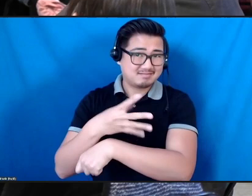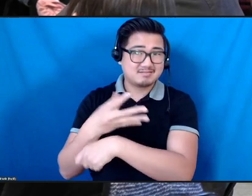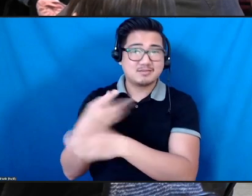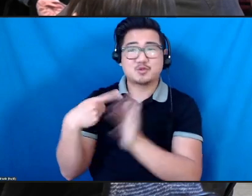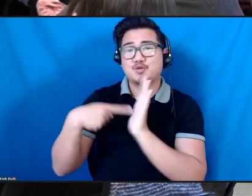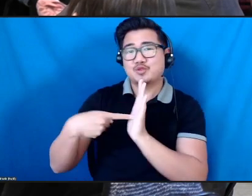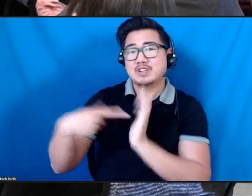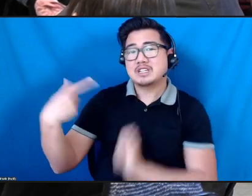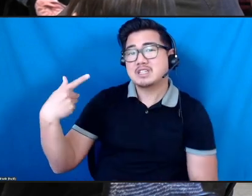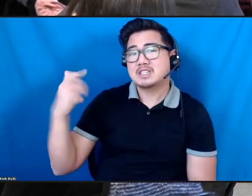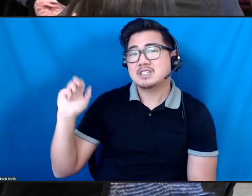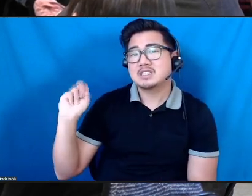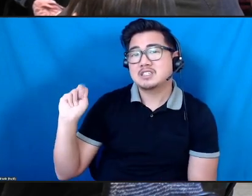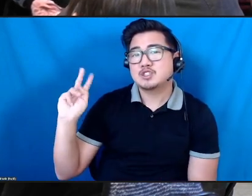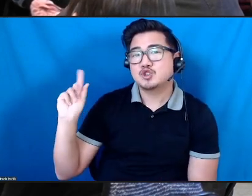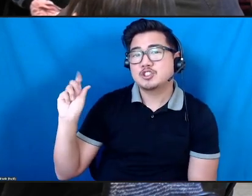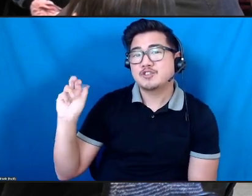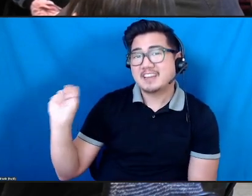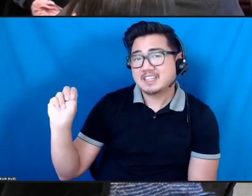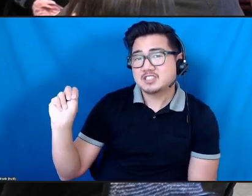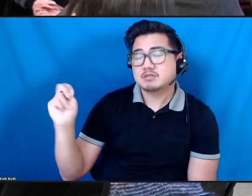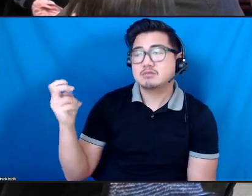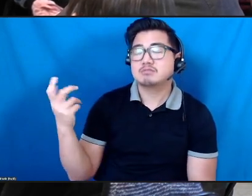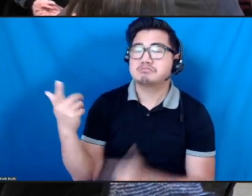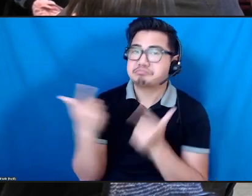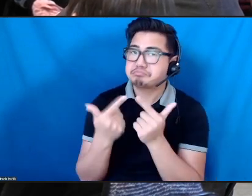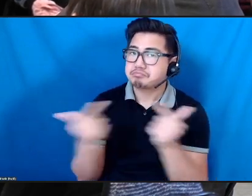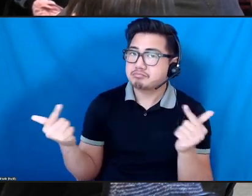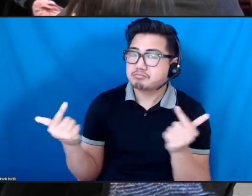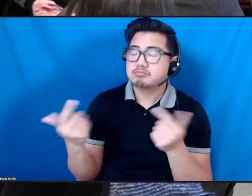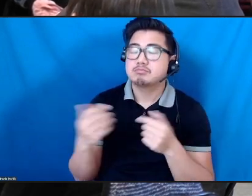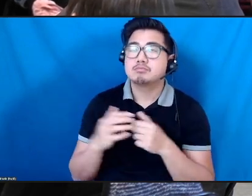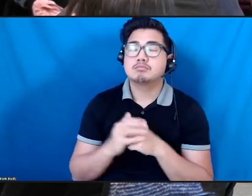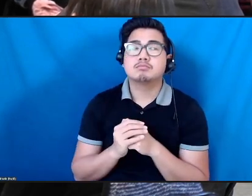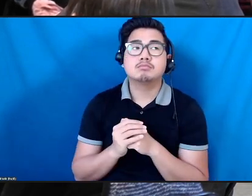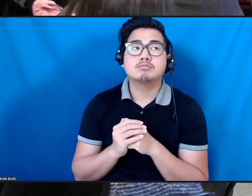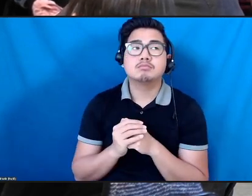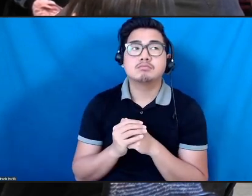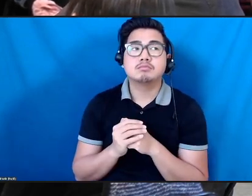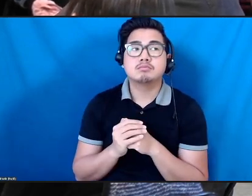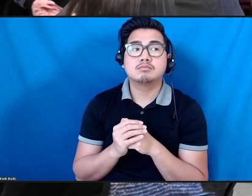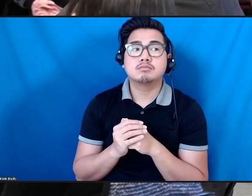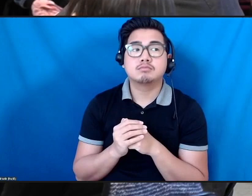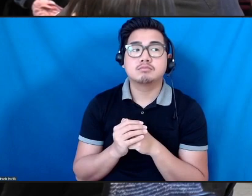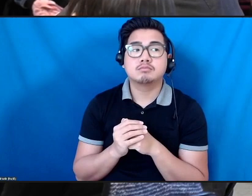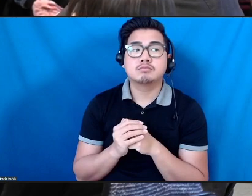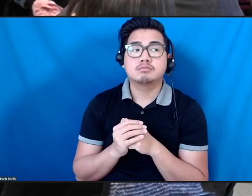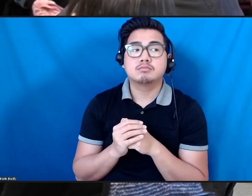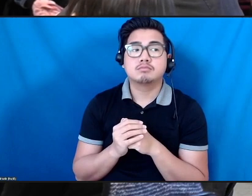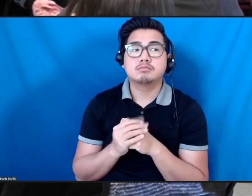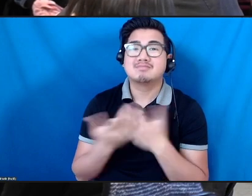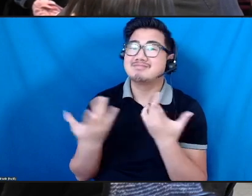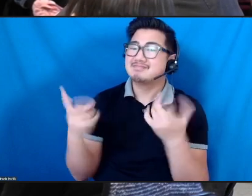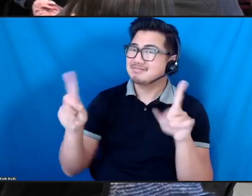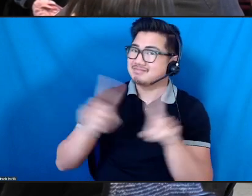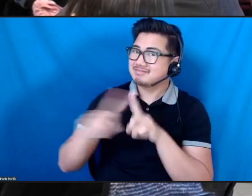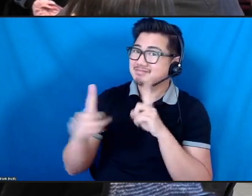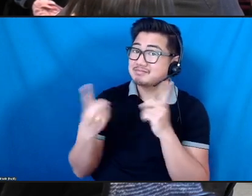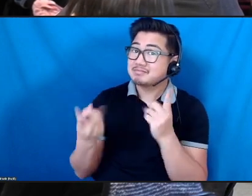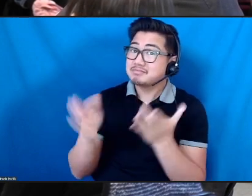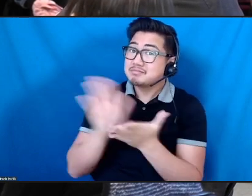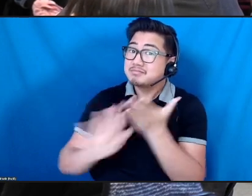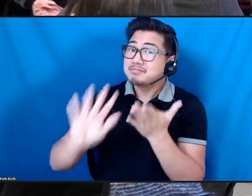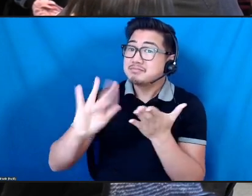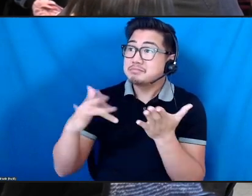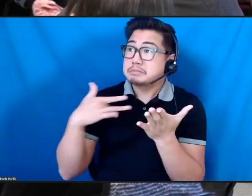etc. But there's also the realities that they tend to be the biggest, some of the biggest power builders